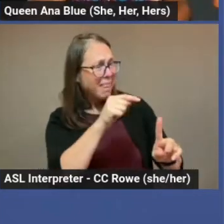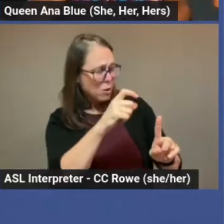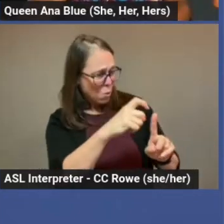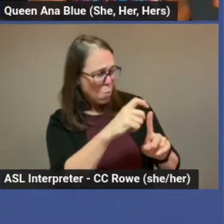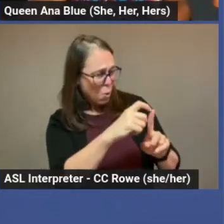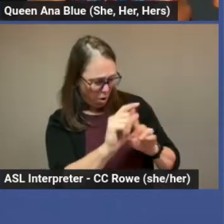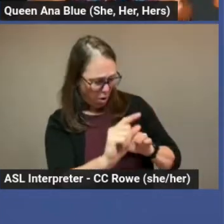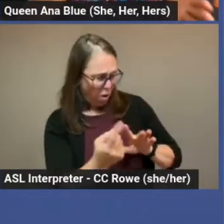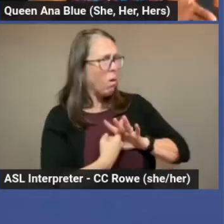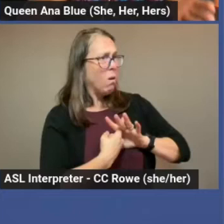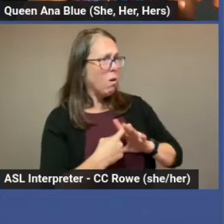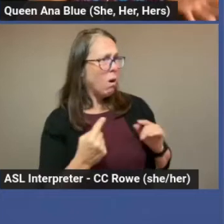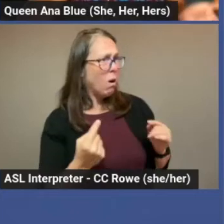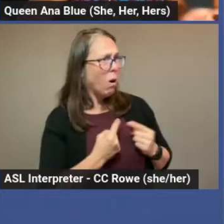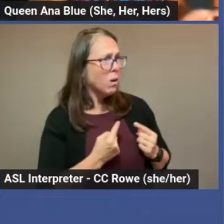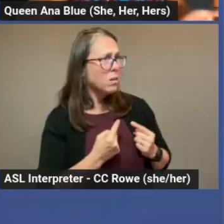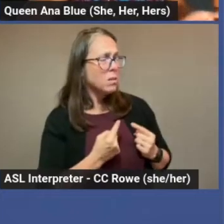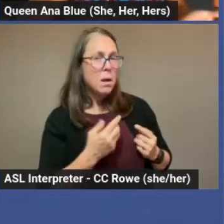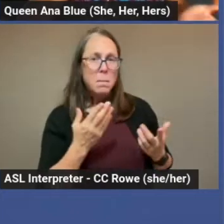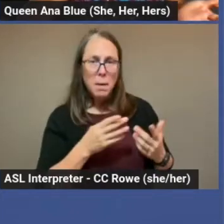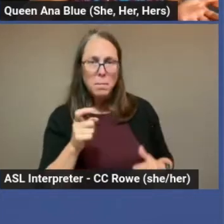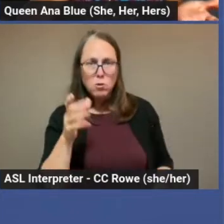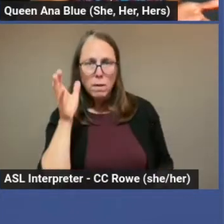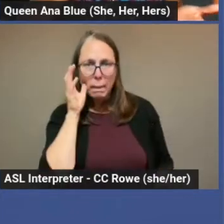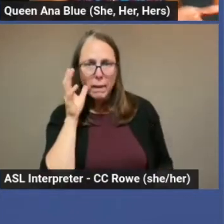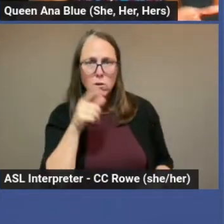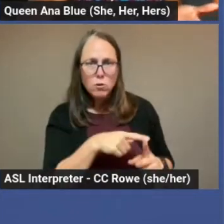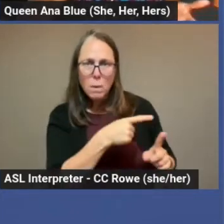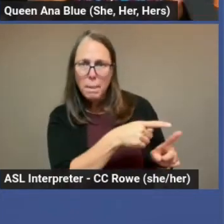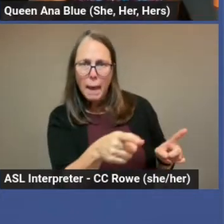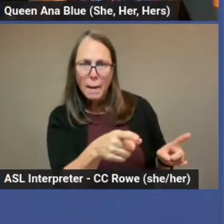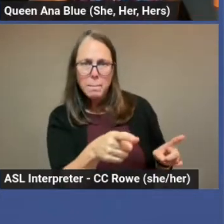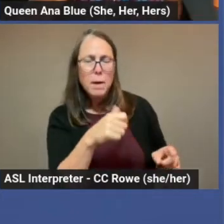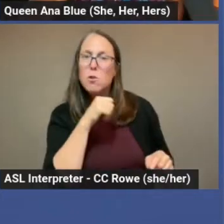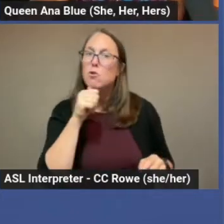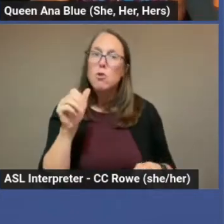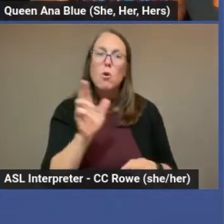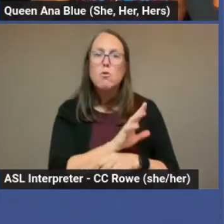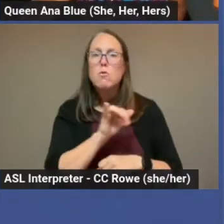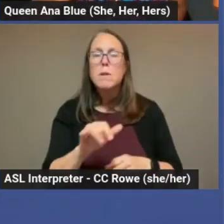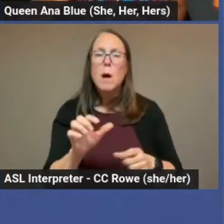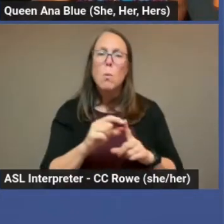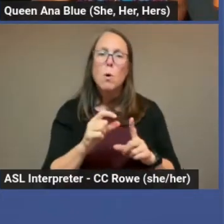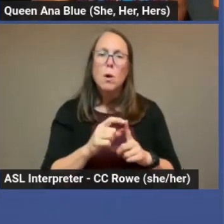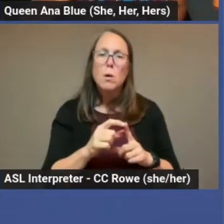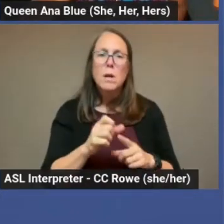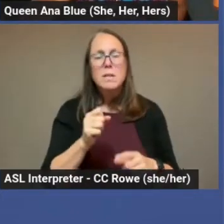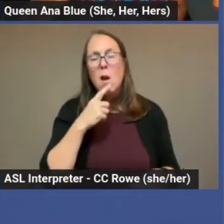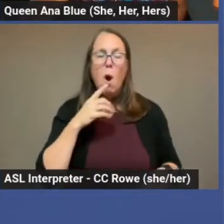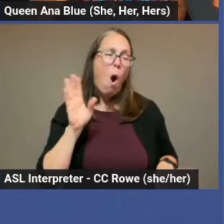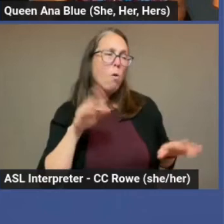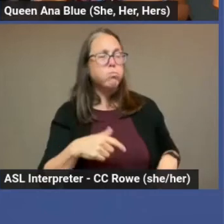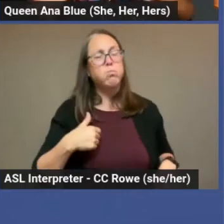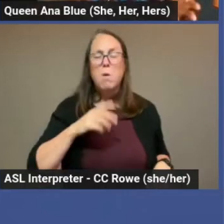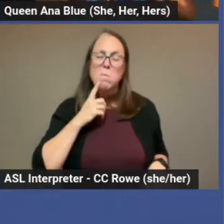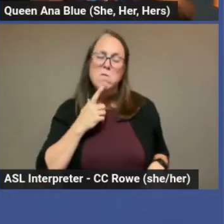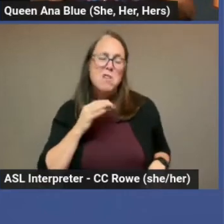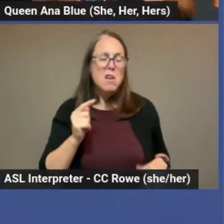hurts me, maybe you should listen to them and not use it. And don't just be like, I'm gonna say it anyway. And so that